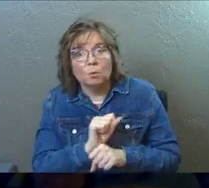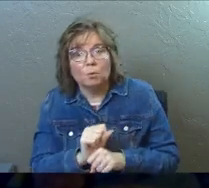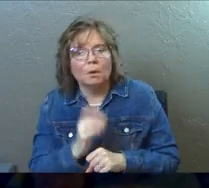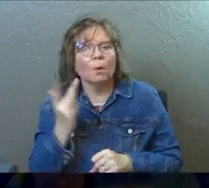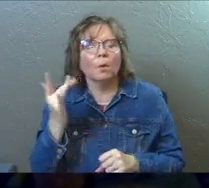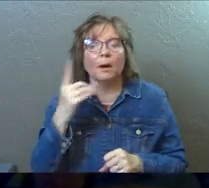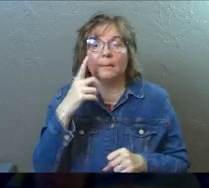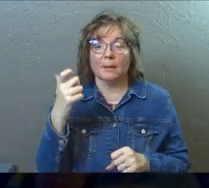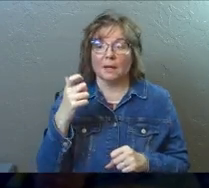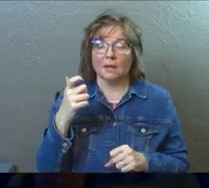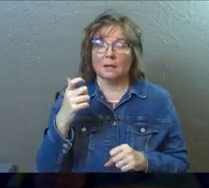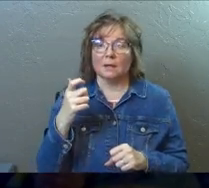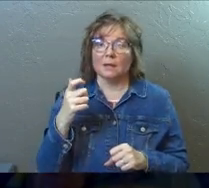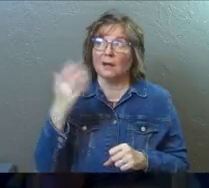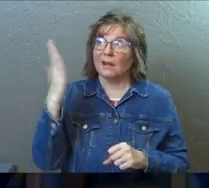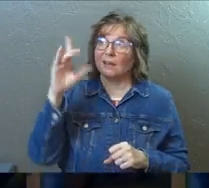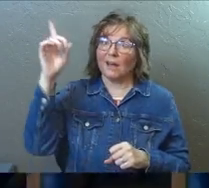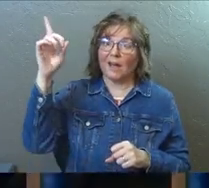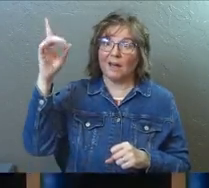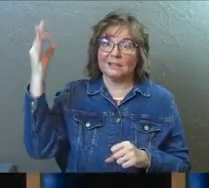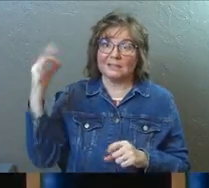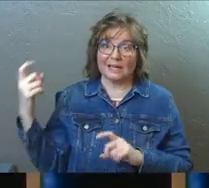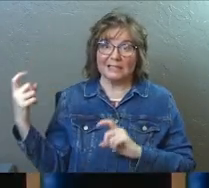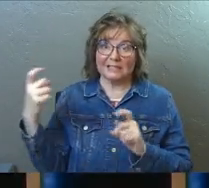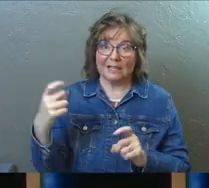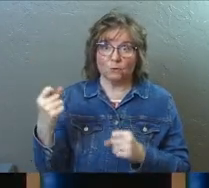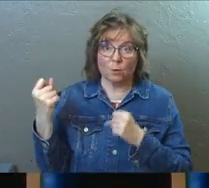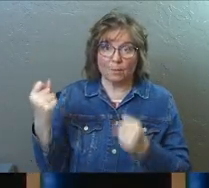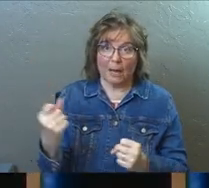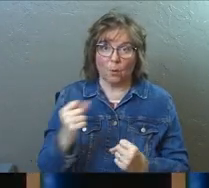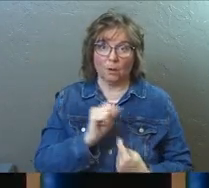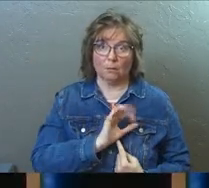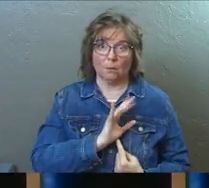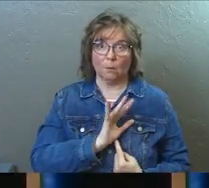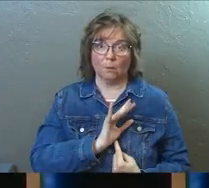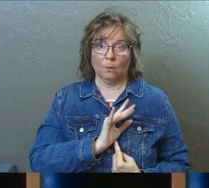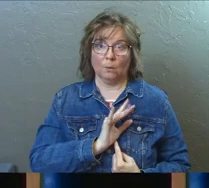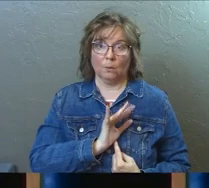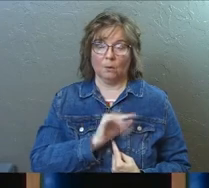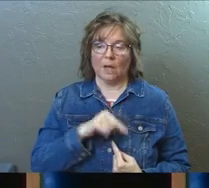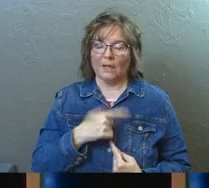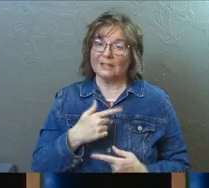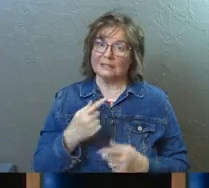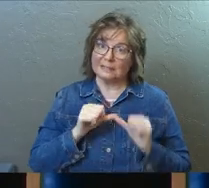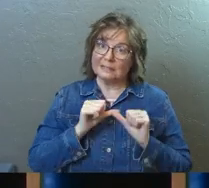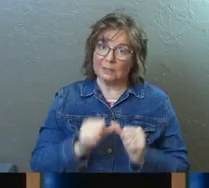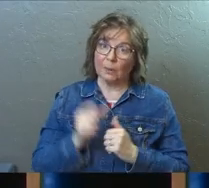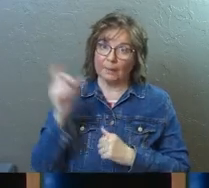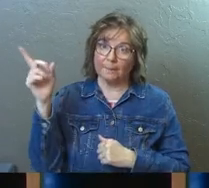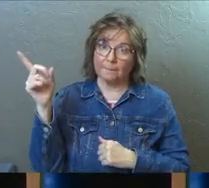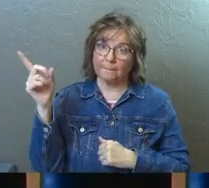Why? Because an omnipotent God decided to give you power. And this is consistent with him.